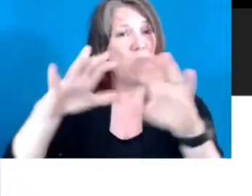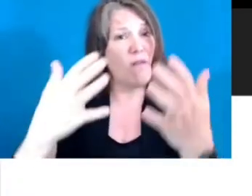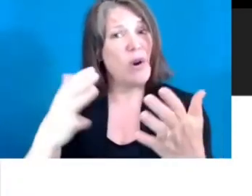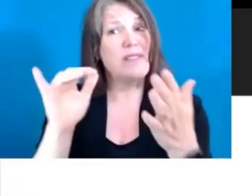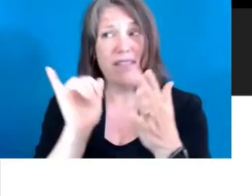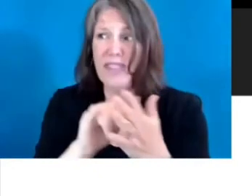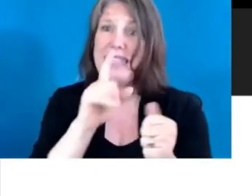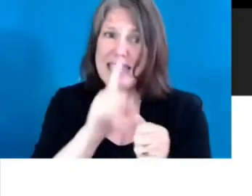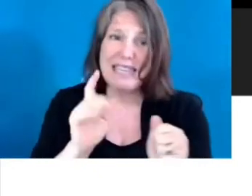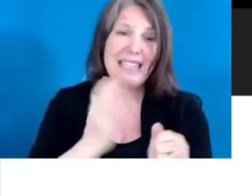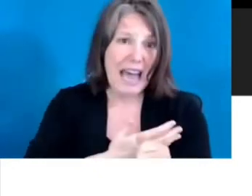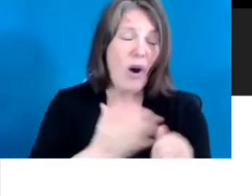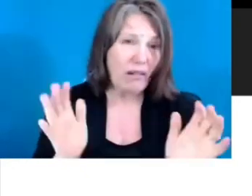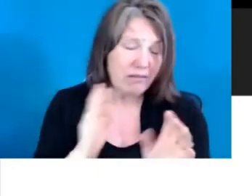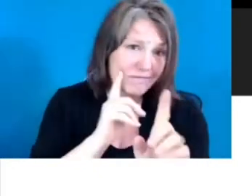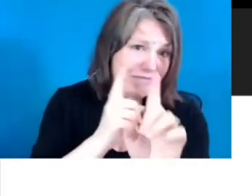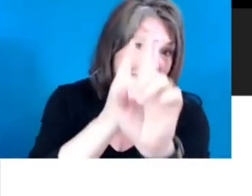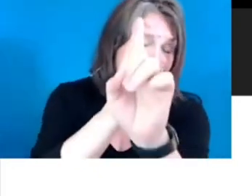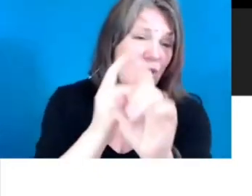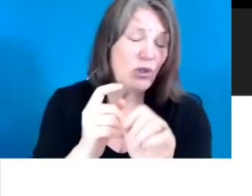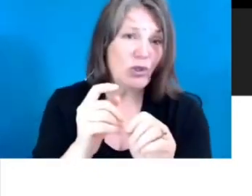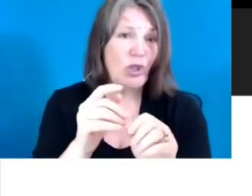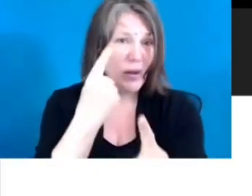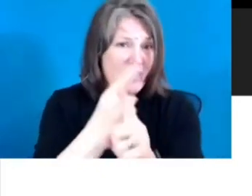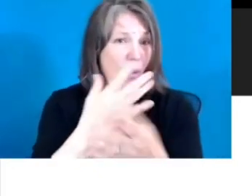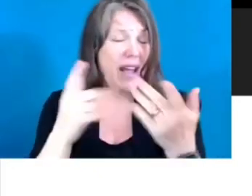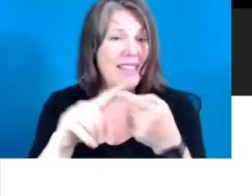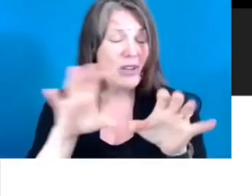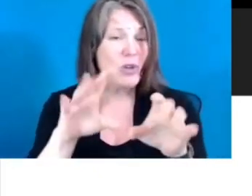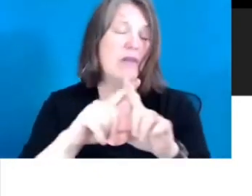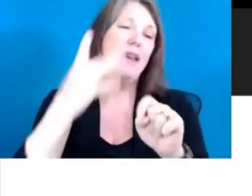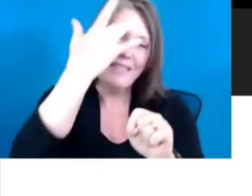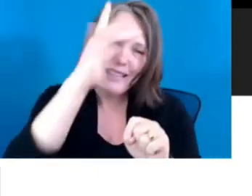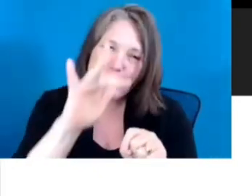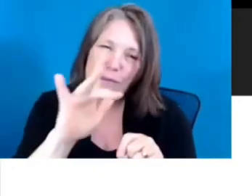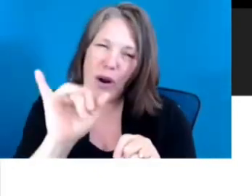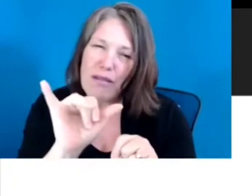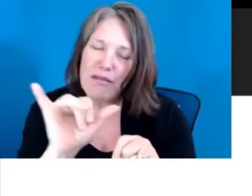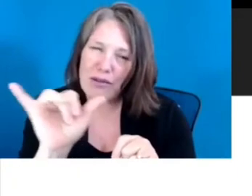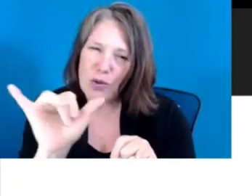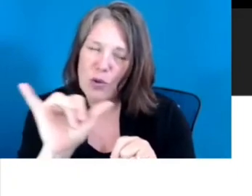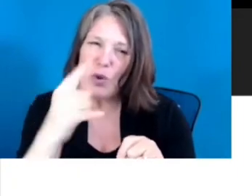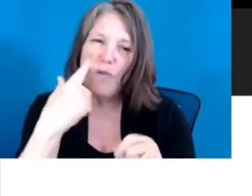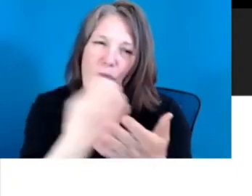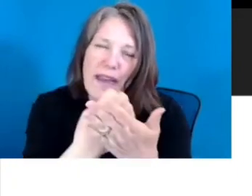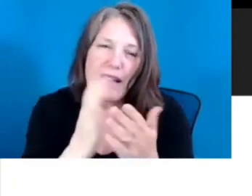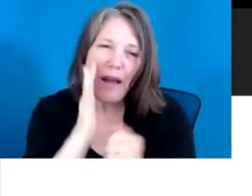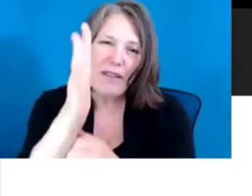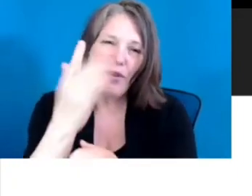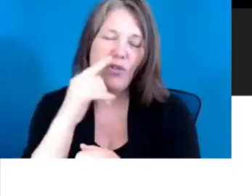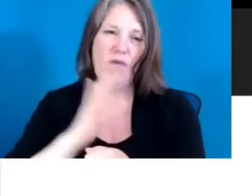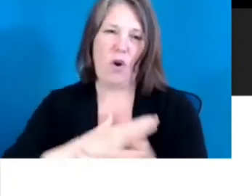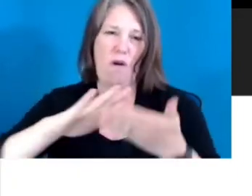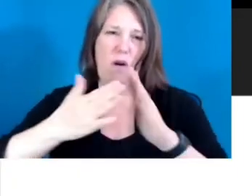prosperity for our region. So yes, it's the right thing to do, but it's the smart thing to do for the economic future of